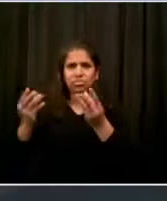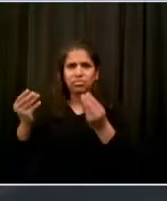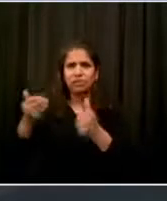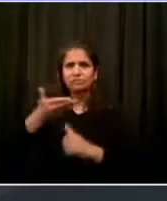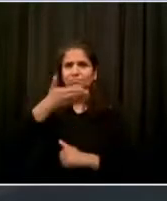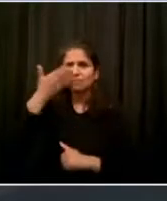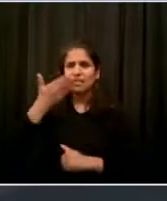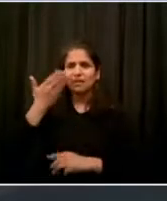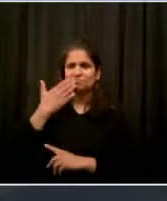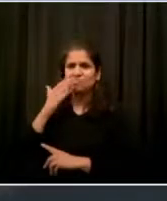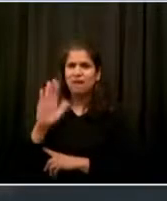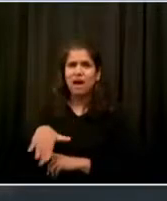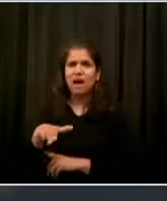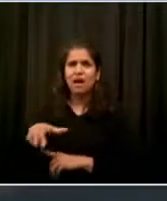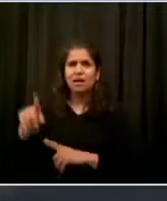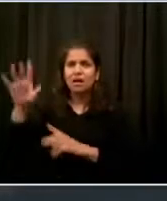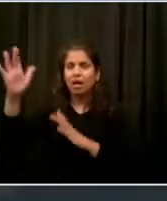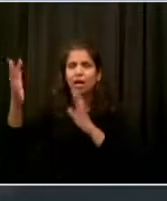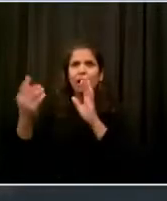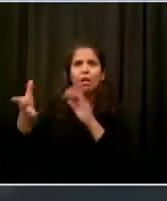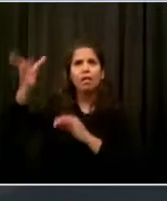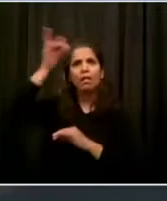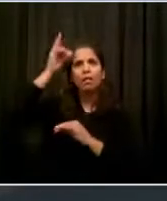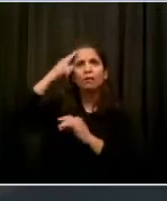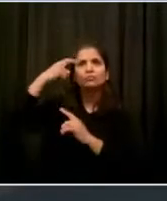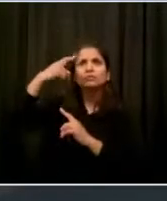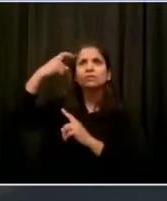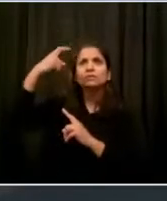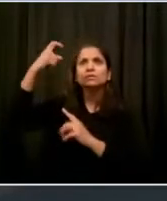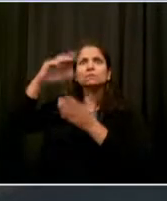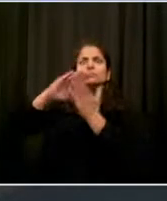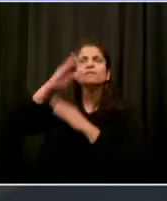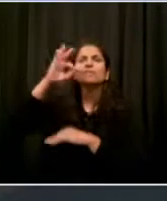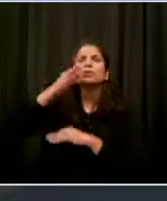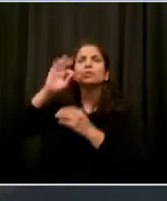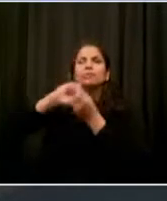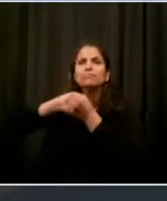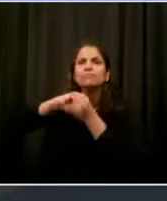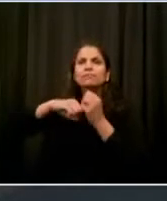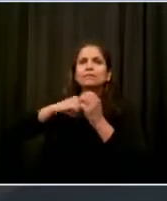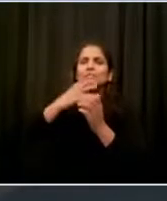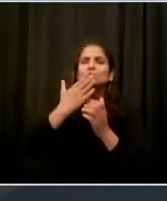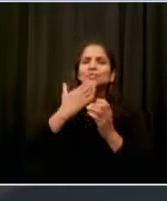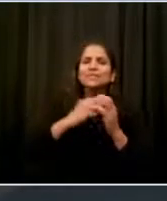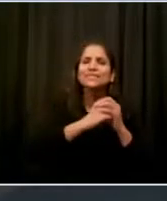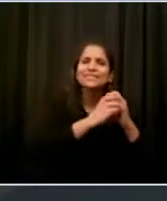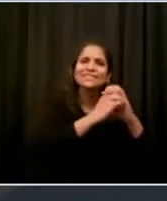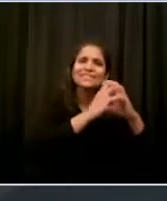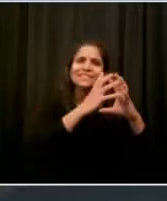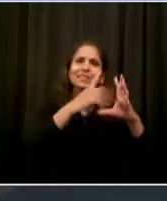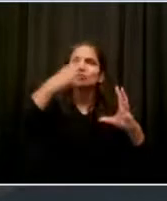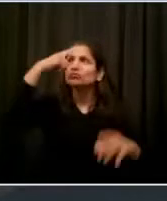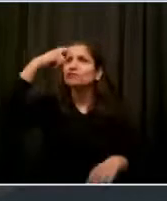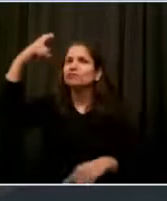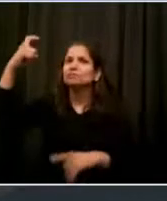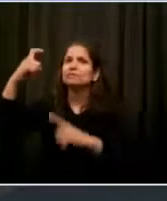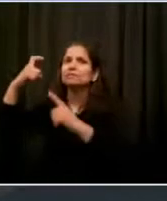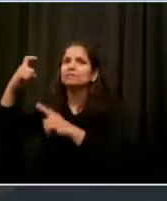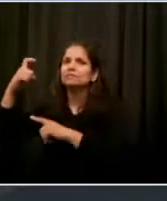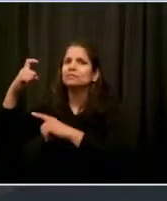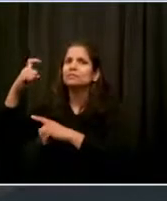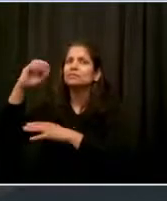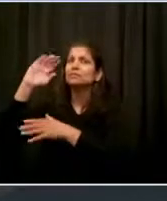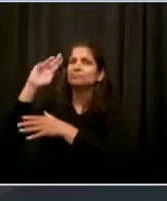syrupy sweet? Maybe it just sags like a heavy load or does it